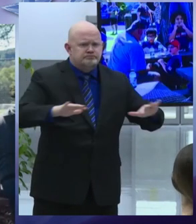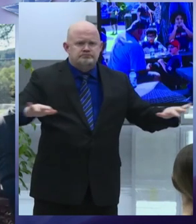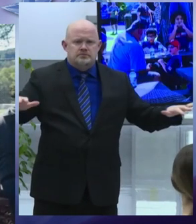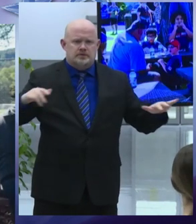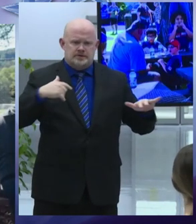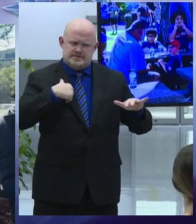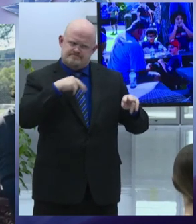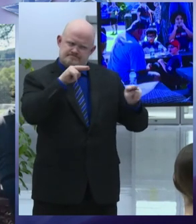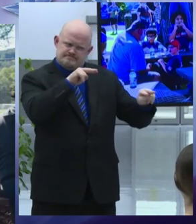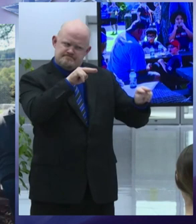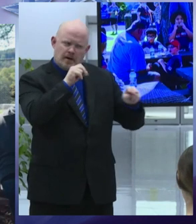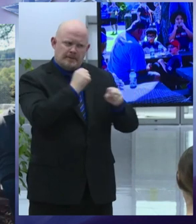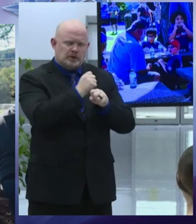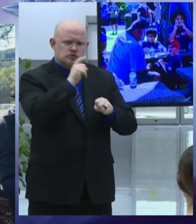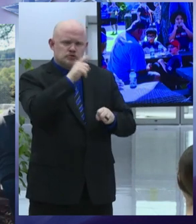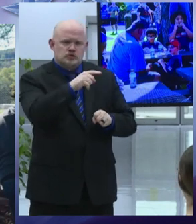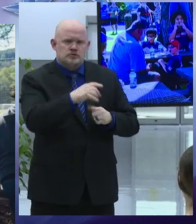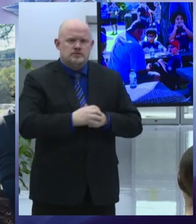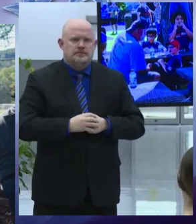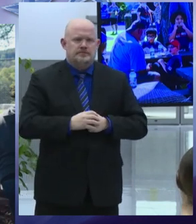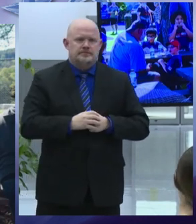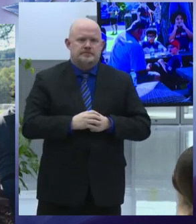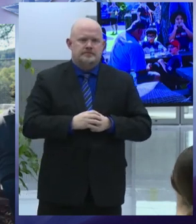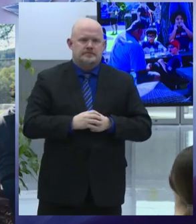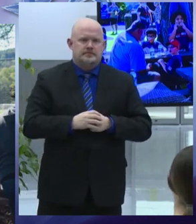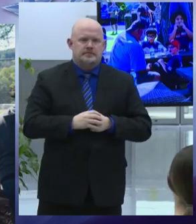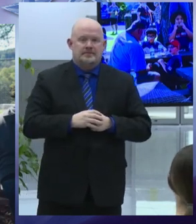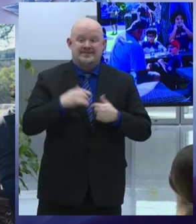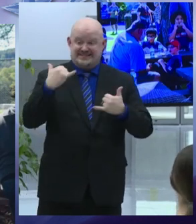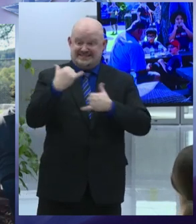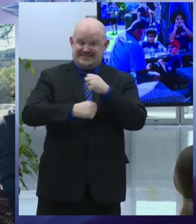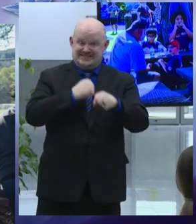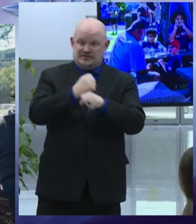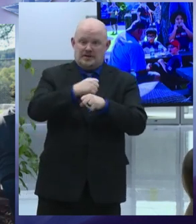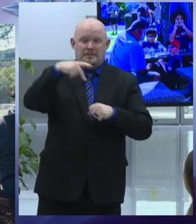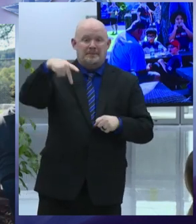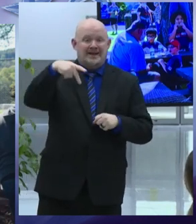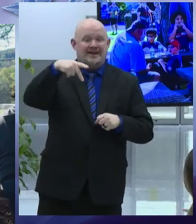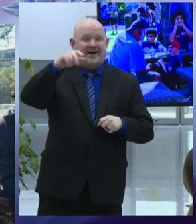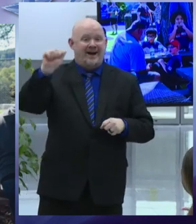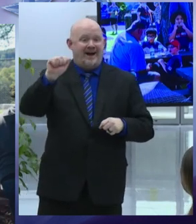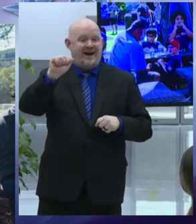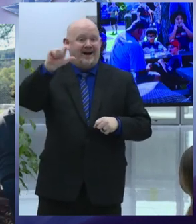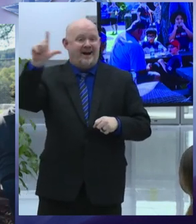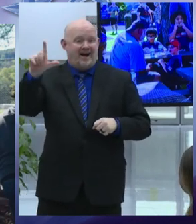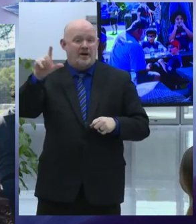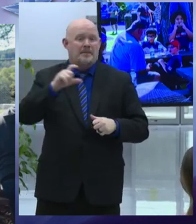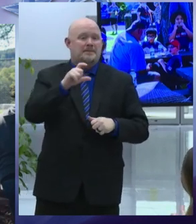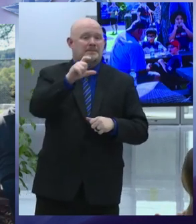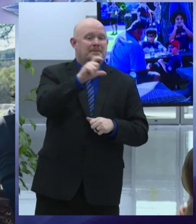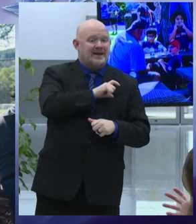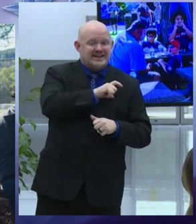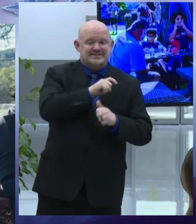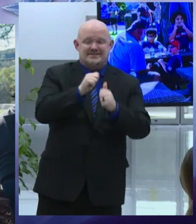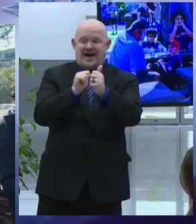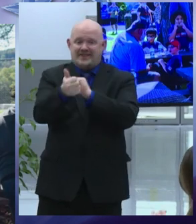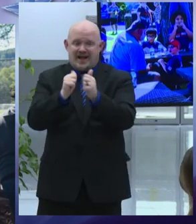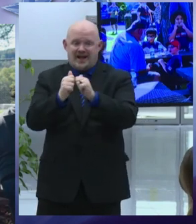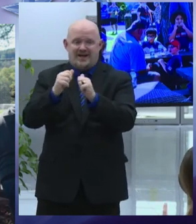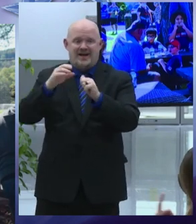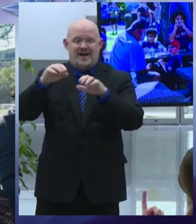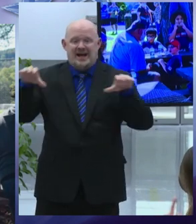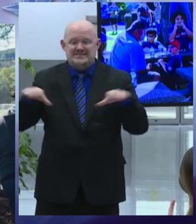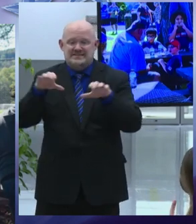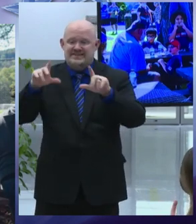on our pal program the syracuse police athletic and activities league the pal program puts youth and families together with police officers and community